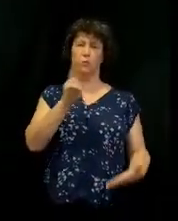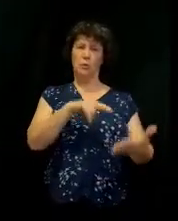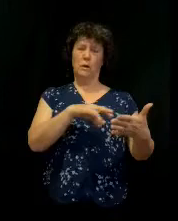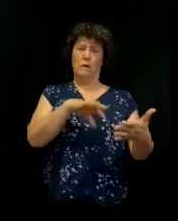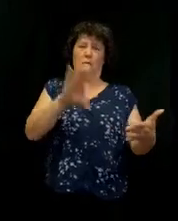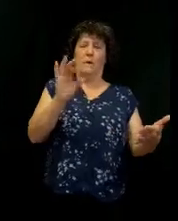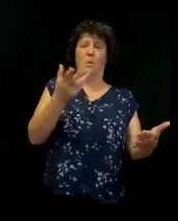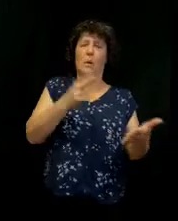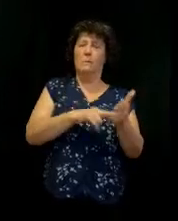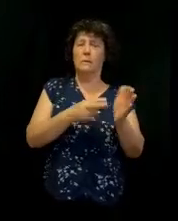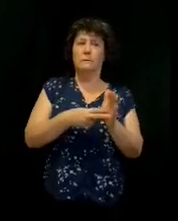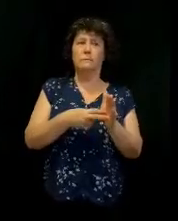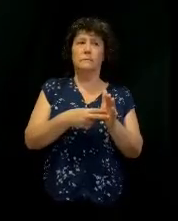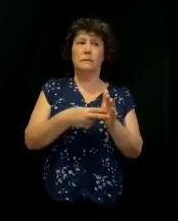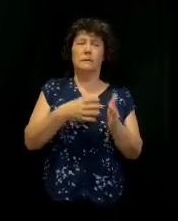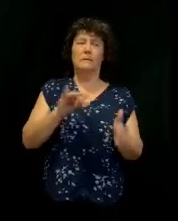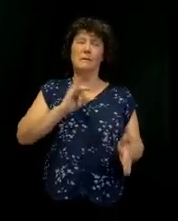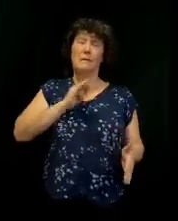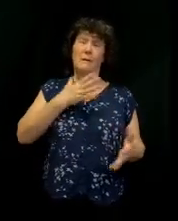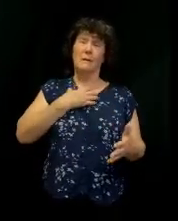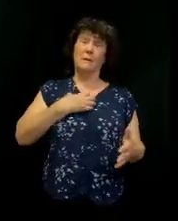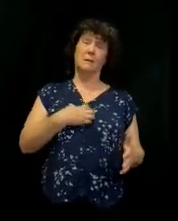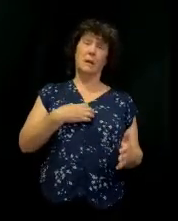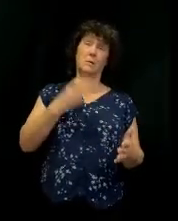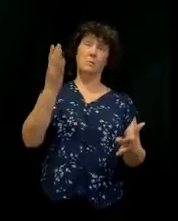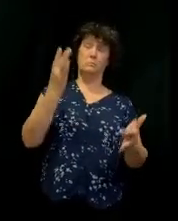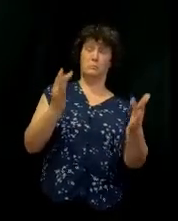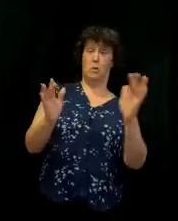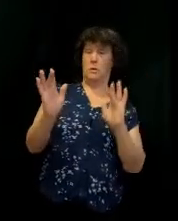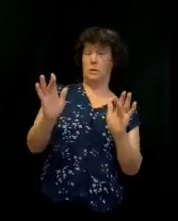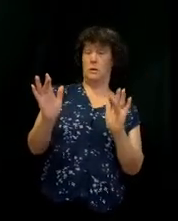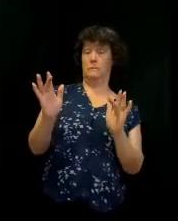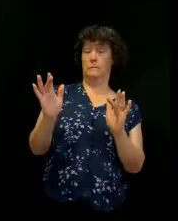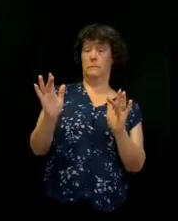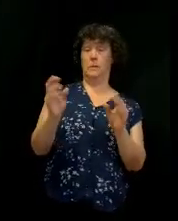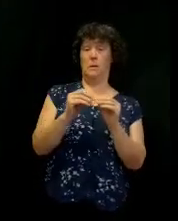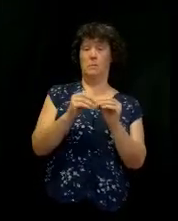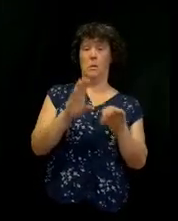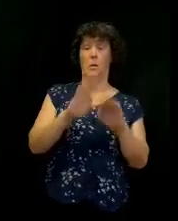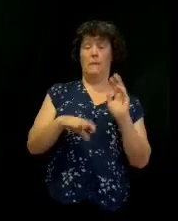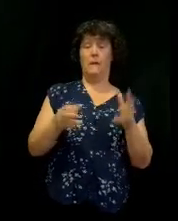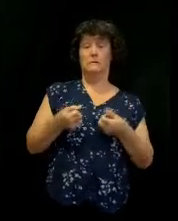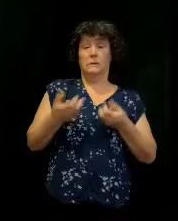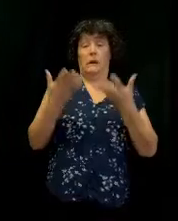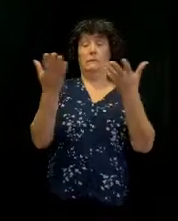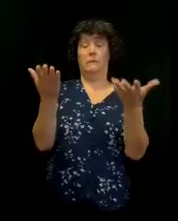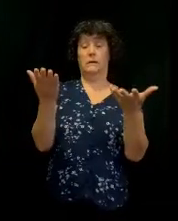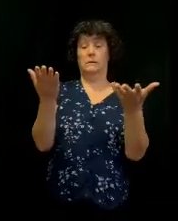find out what this means. I desire mercy more than sacrifice.